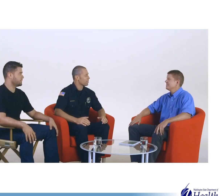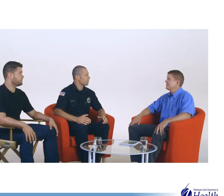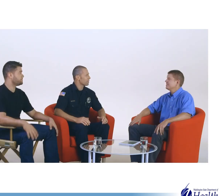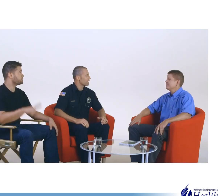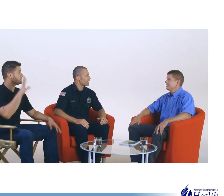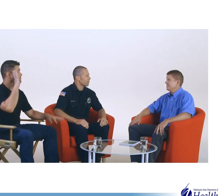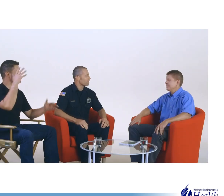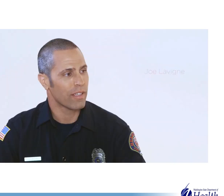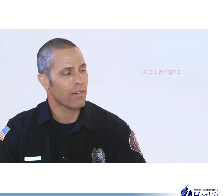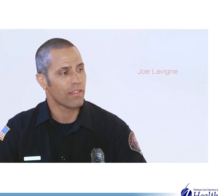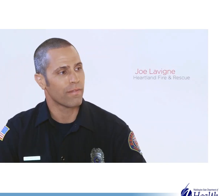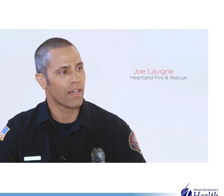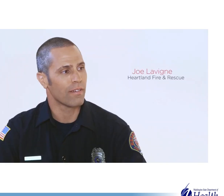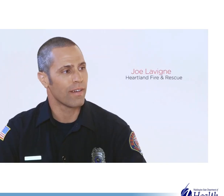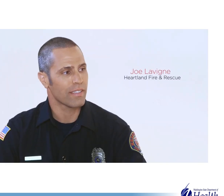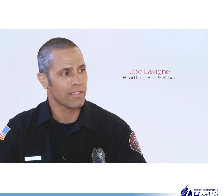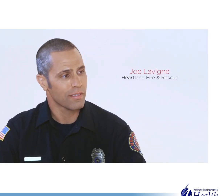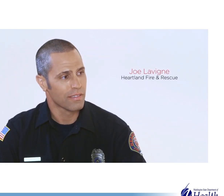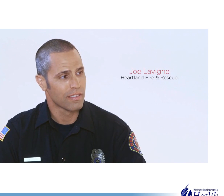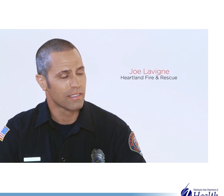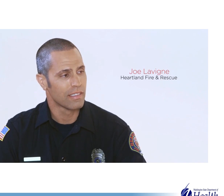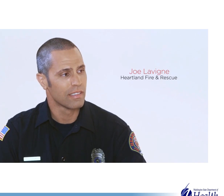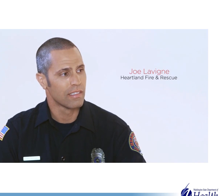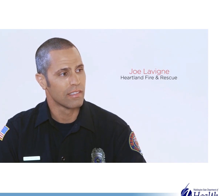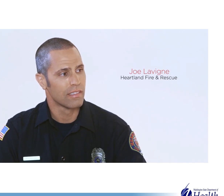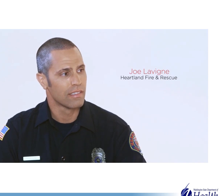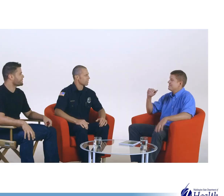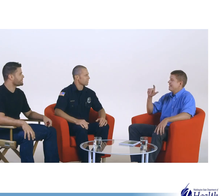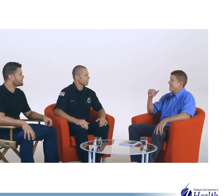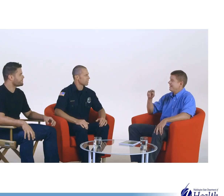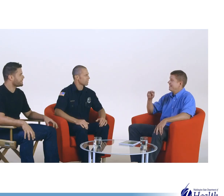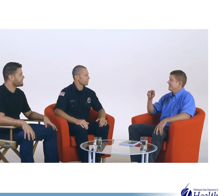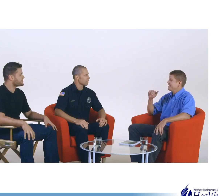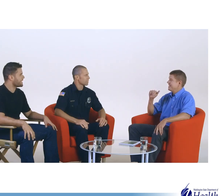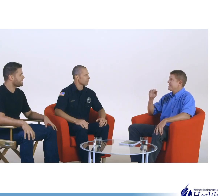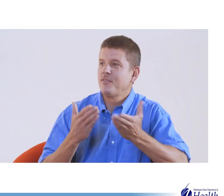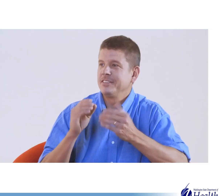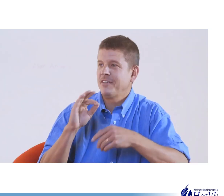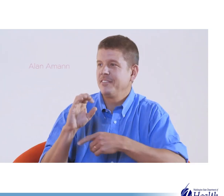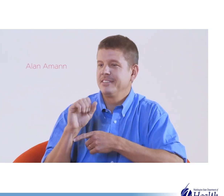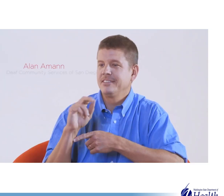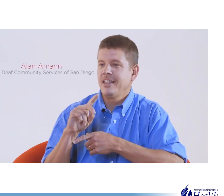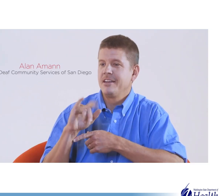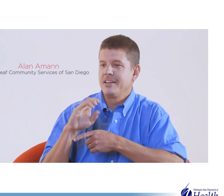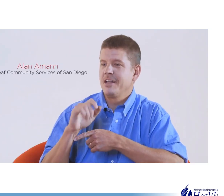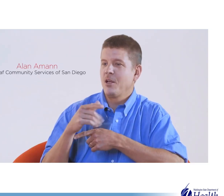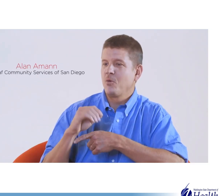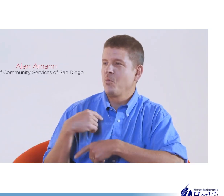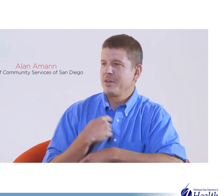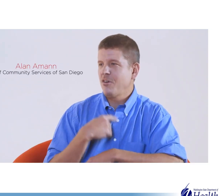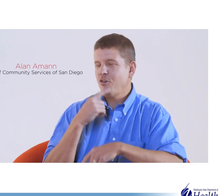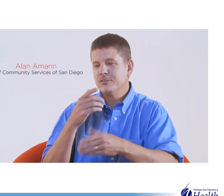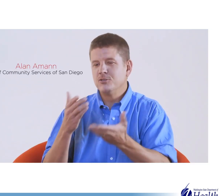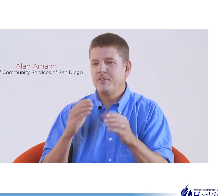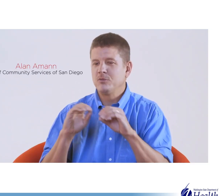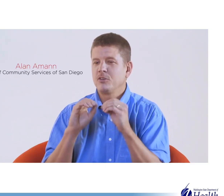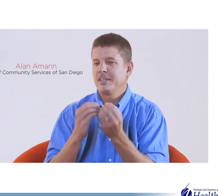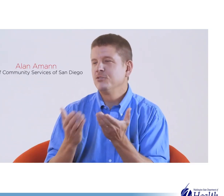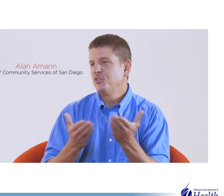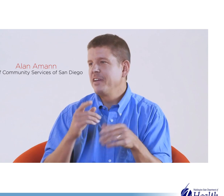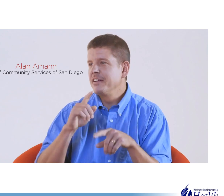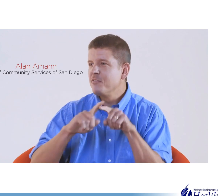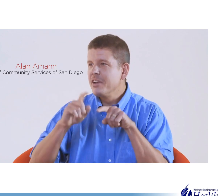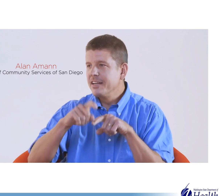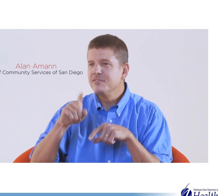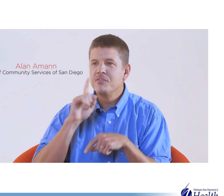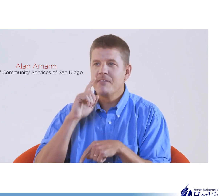My name is Joe Levine and I'm with Heartland Fire and Rescue. Yeah, hello. My name is Alan, a man, and I'm with Deaf Community Services of San Diego.